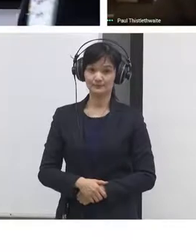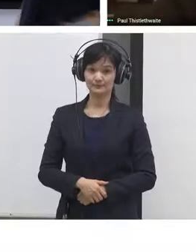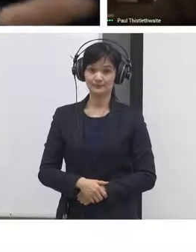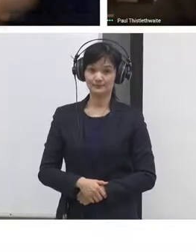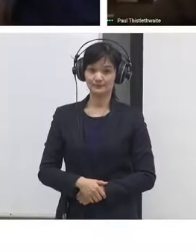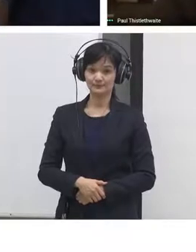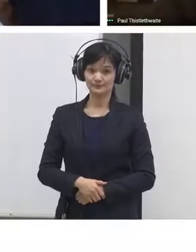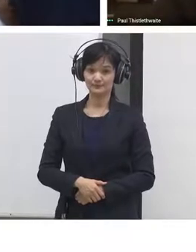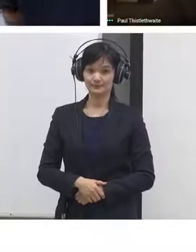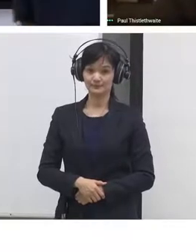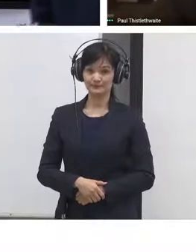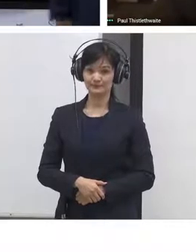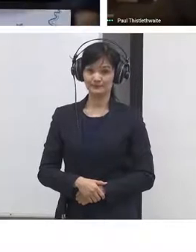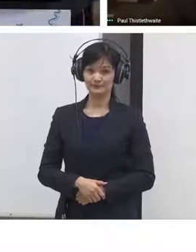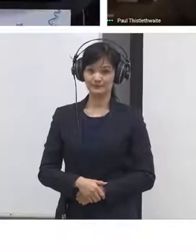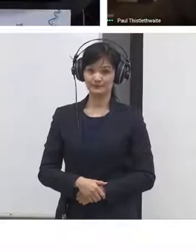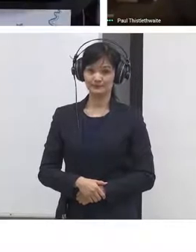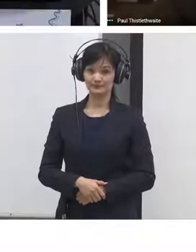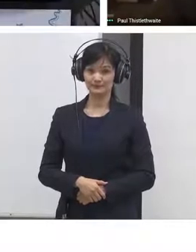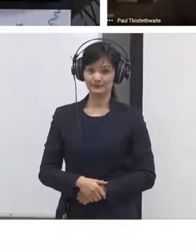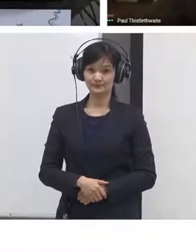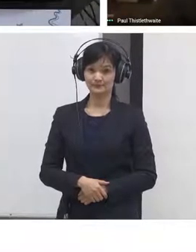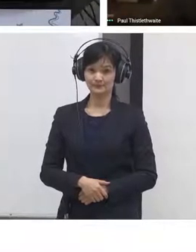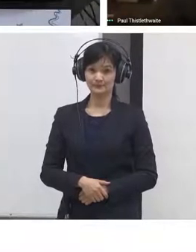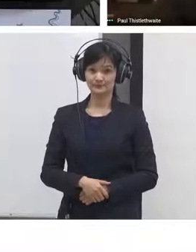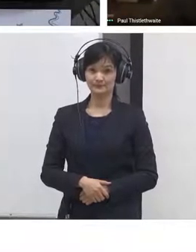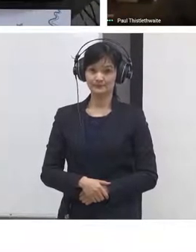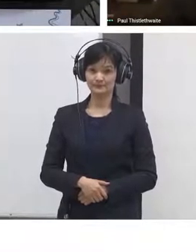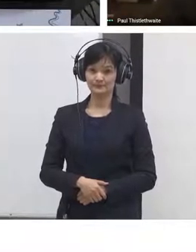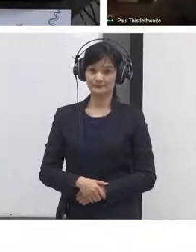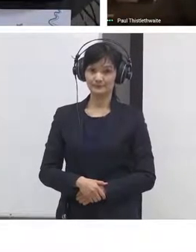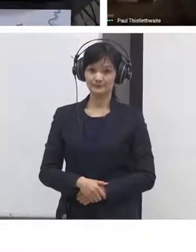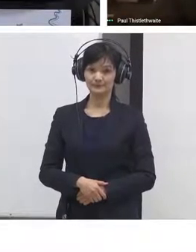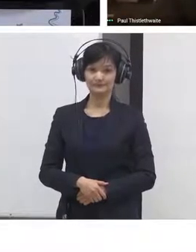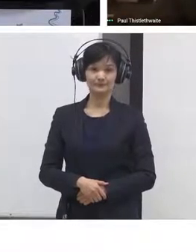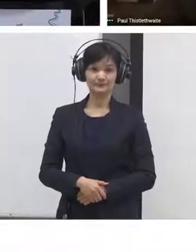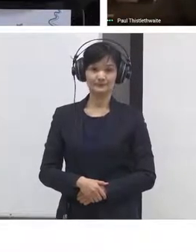so Liz and Paul can you see the Slido